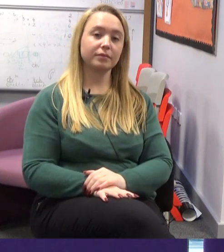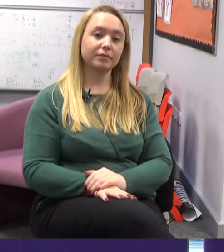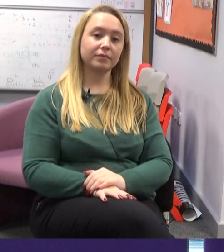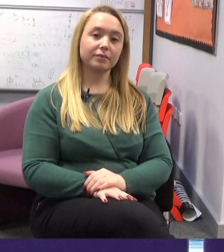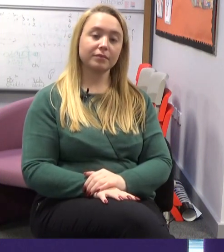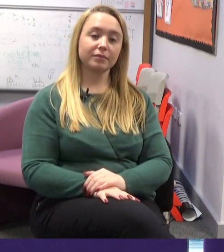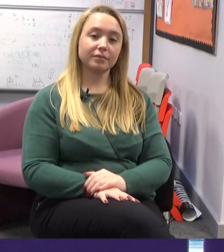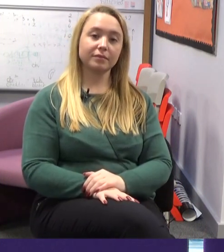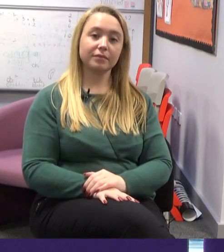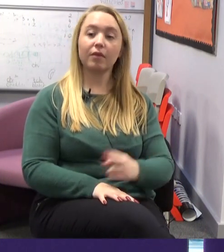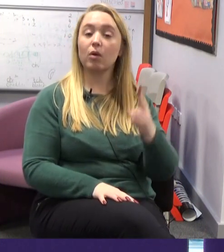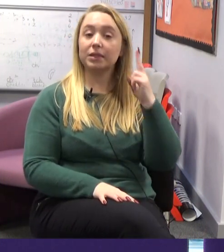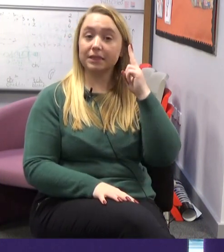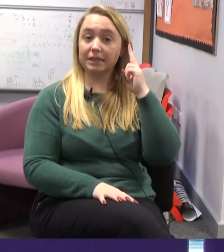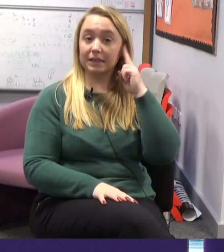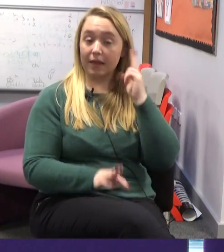local community for that.